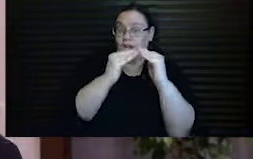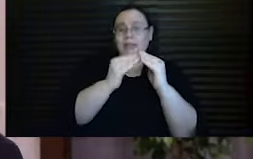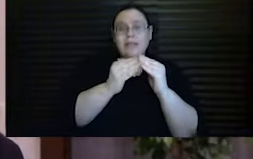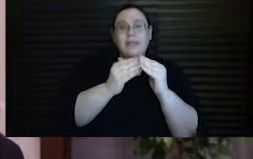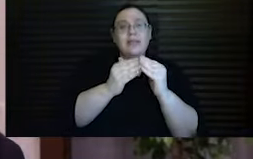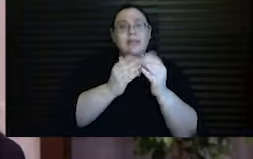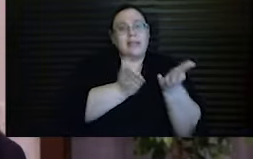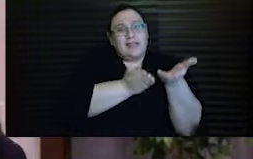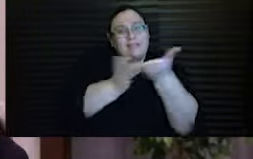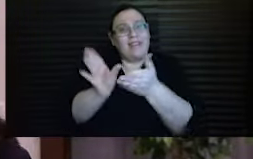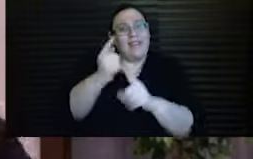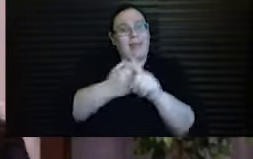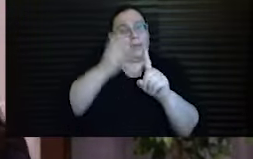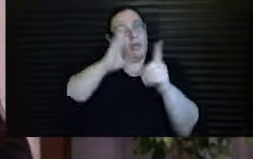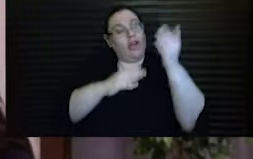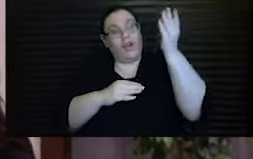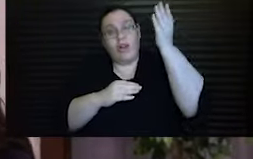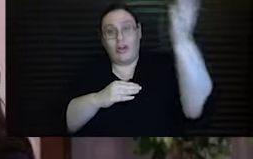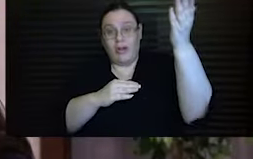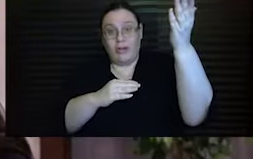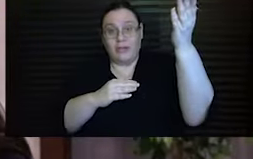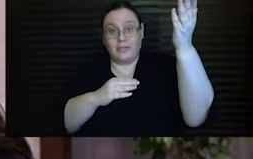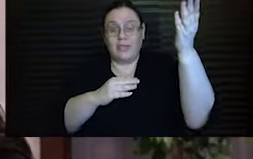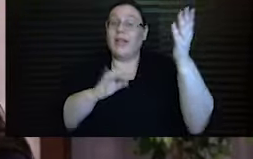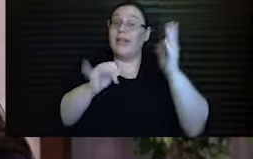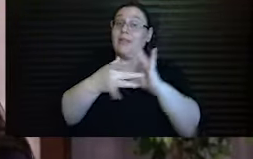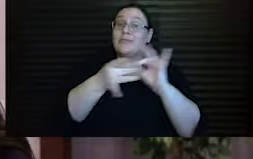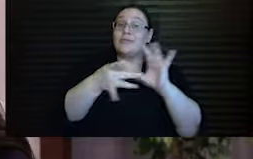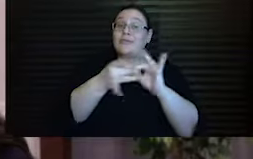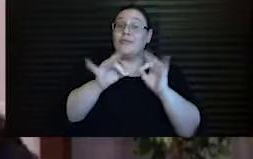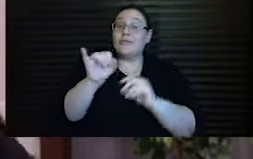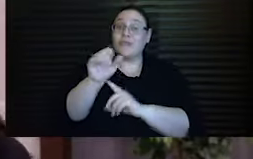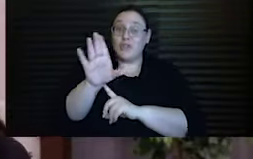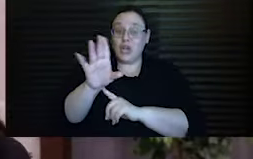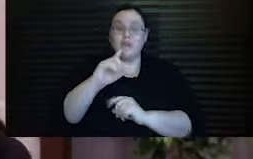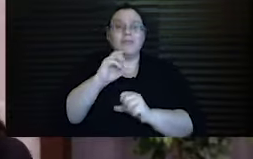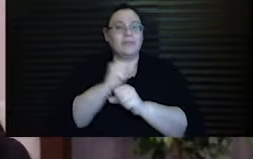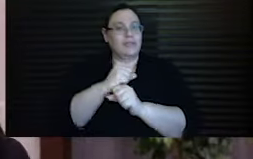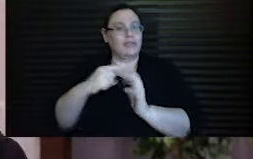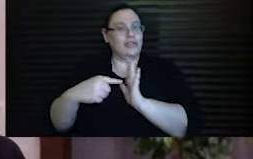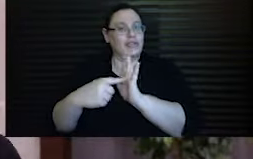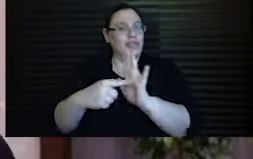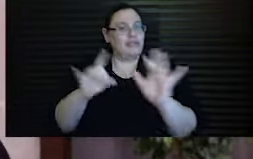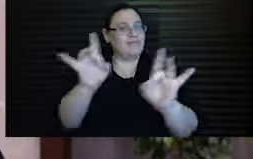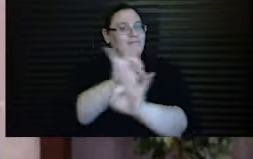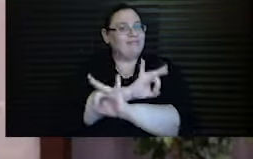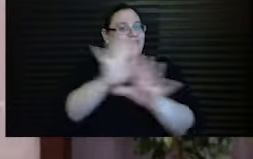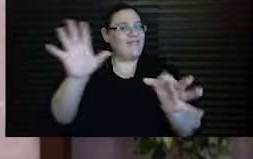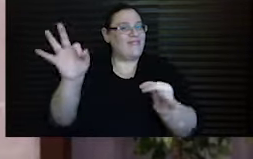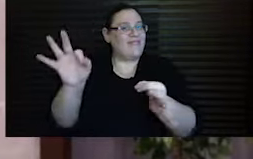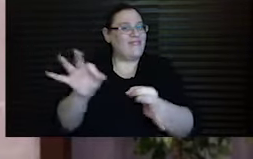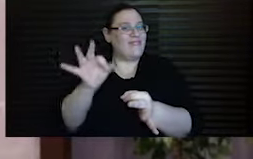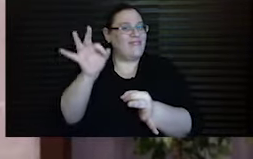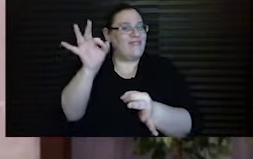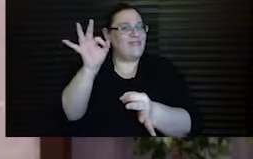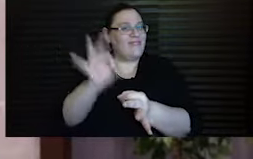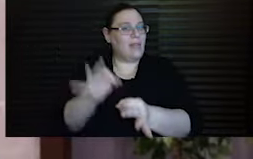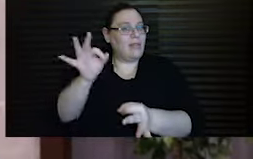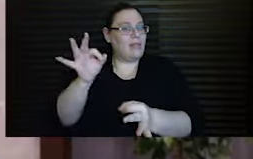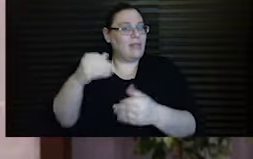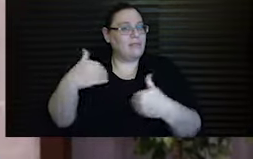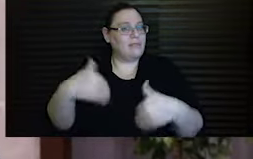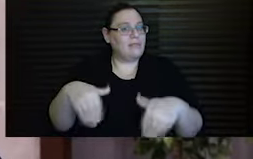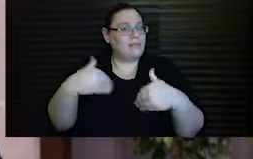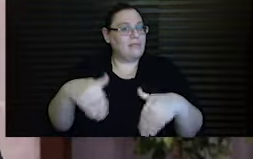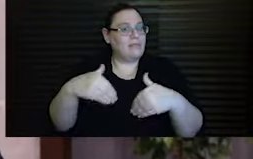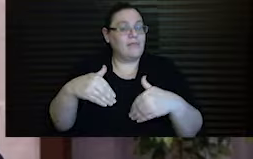God. That, in the story of Job, is actually seen as an incredible act of faith. And in the end,